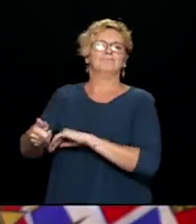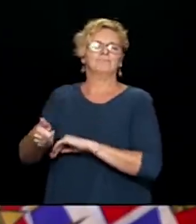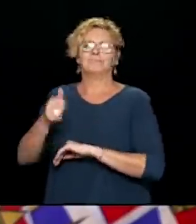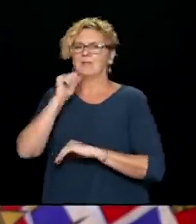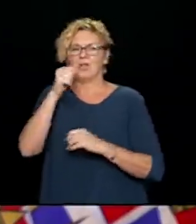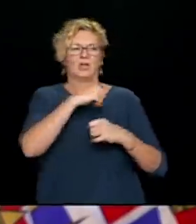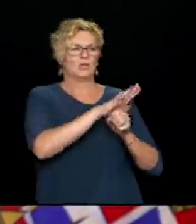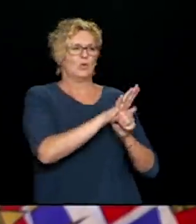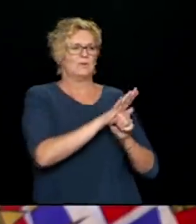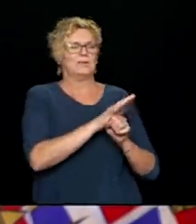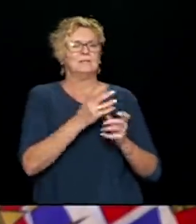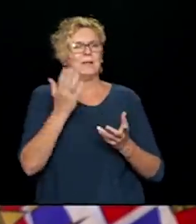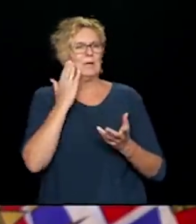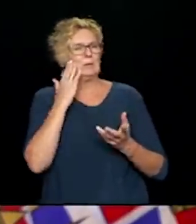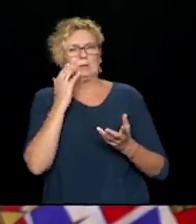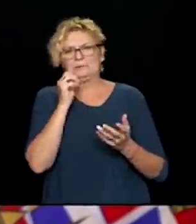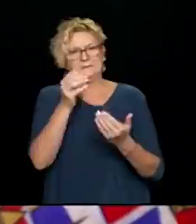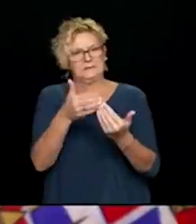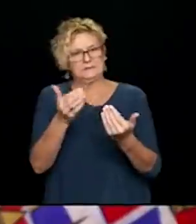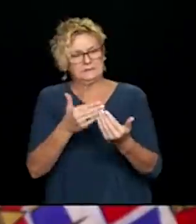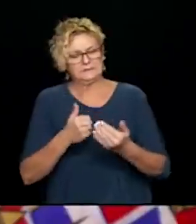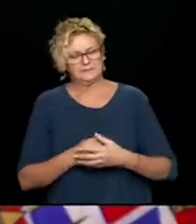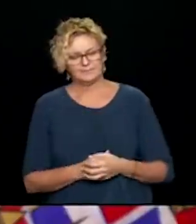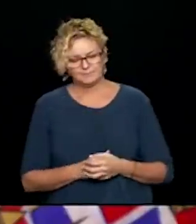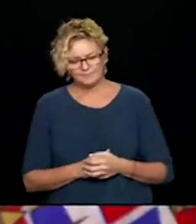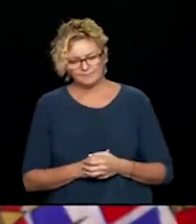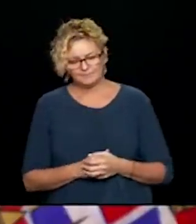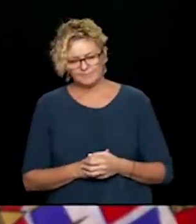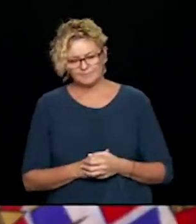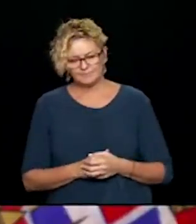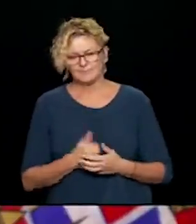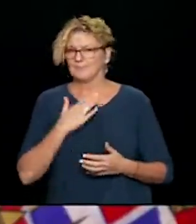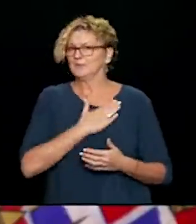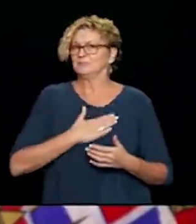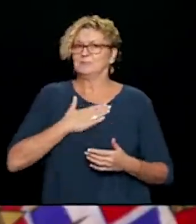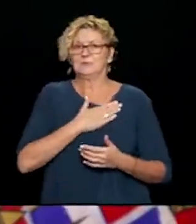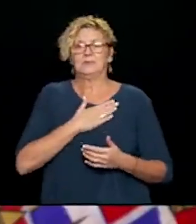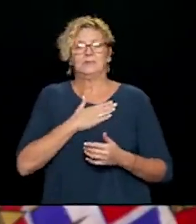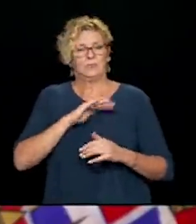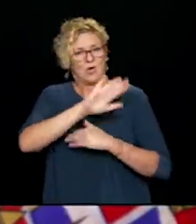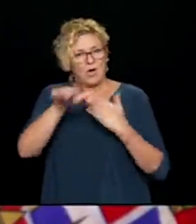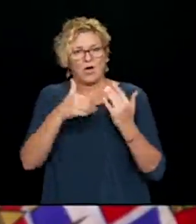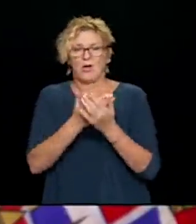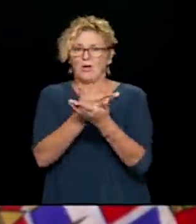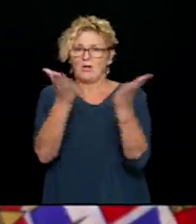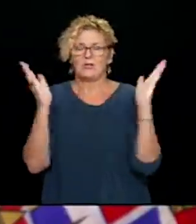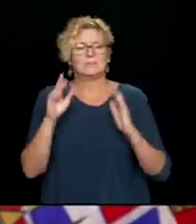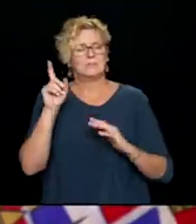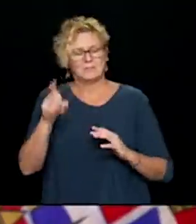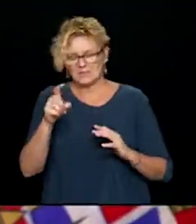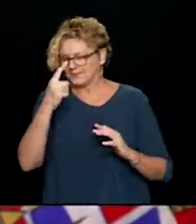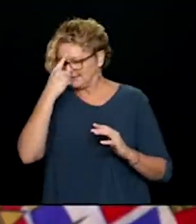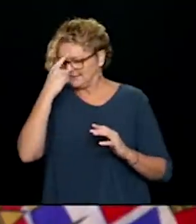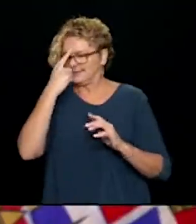This is the time for back to school, back to work, back to doing all we can to flatten our COVID